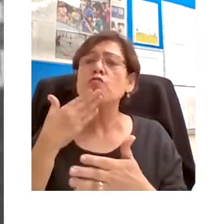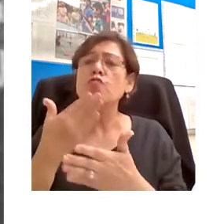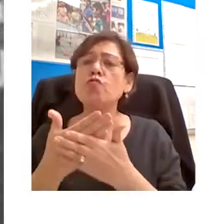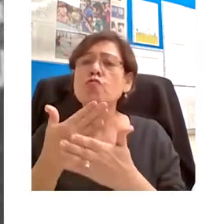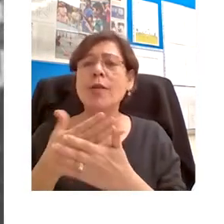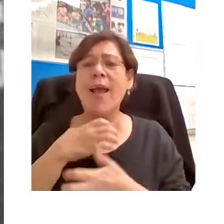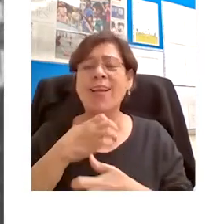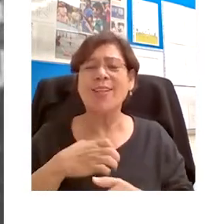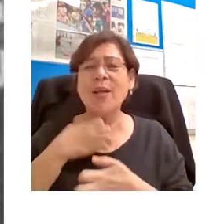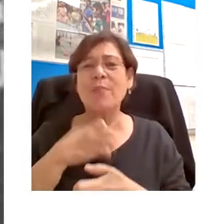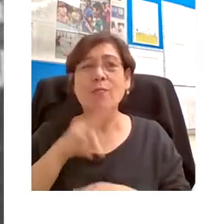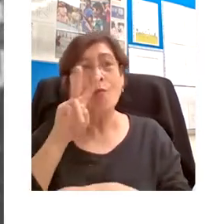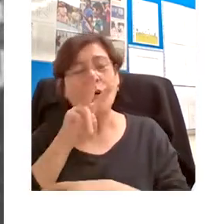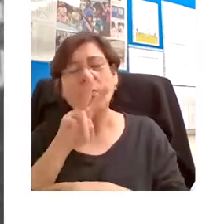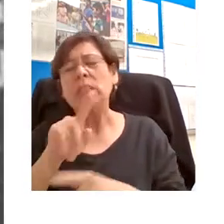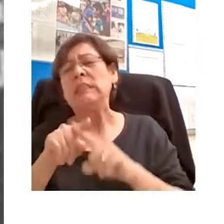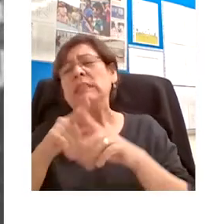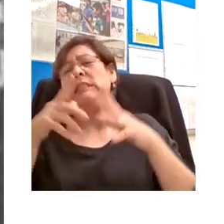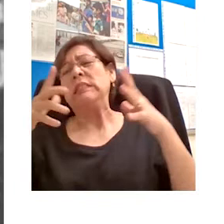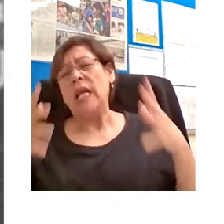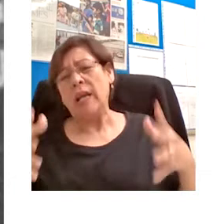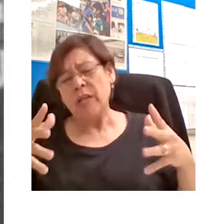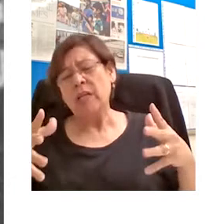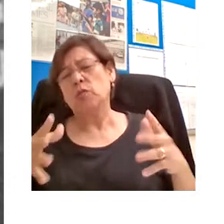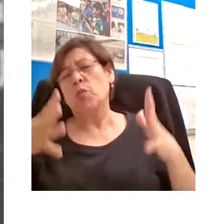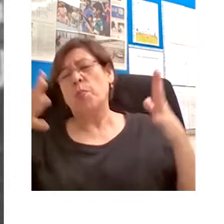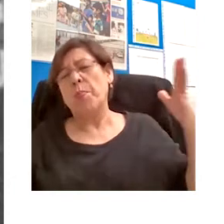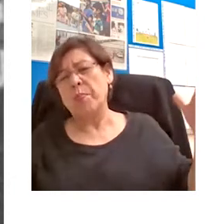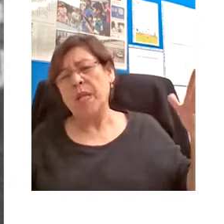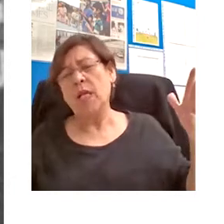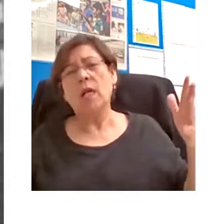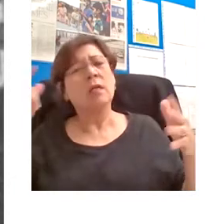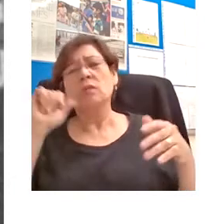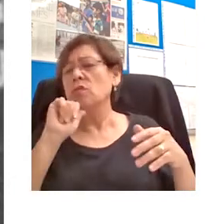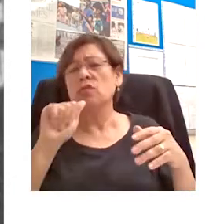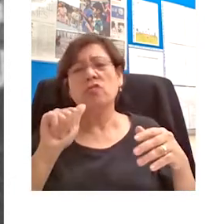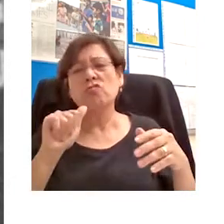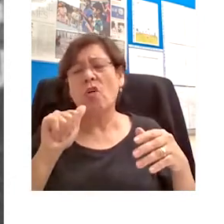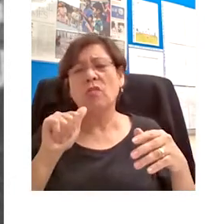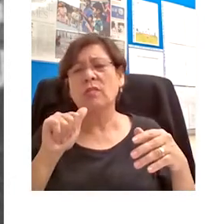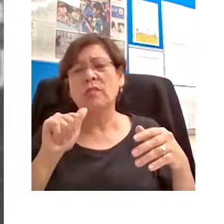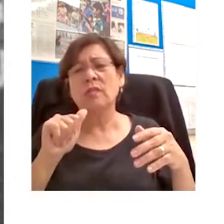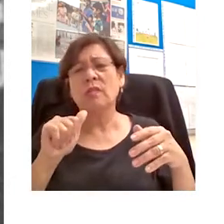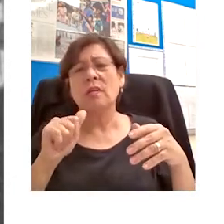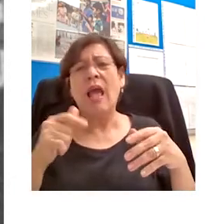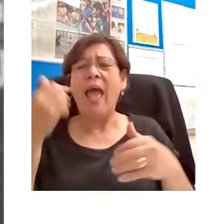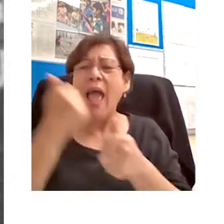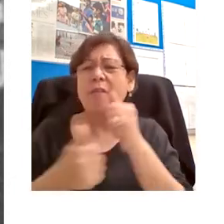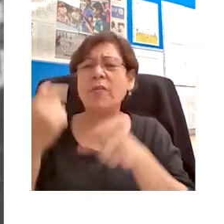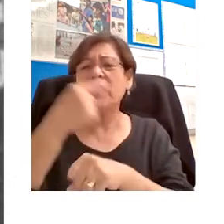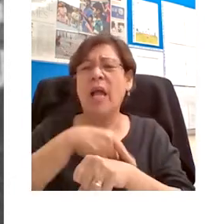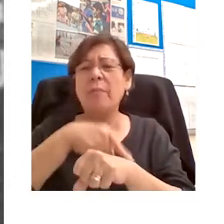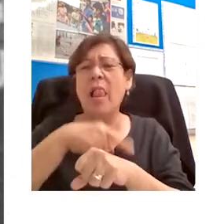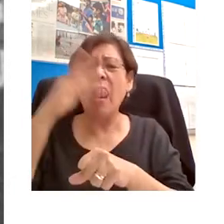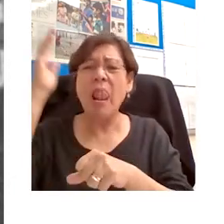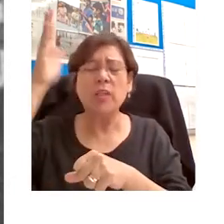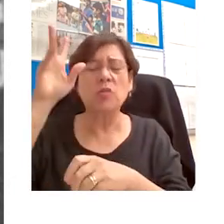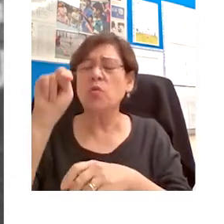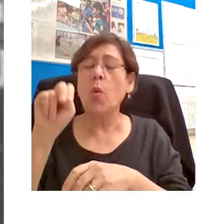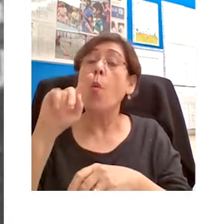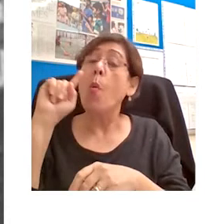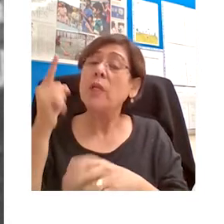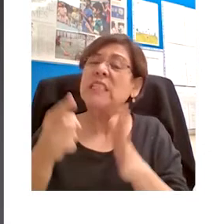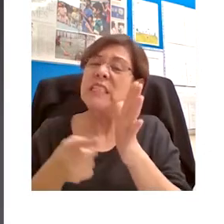they're too cumbersome to be used for any more than special occasions within the classroom, within the